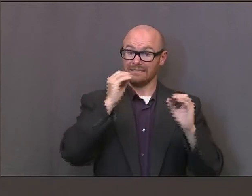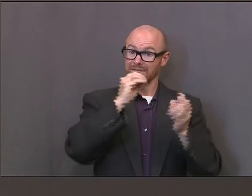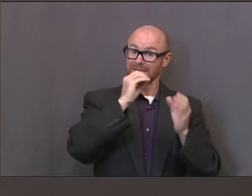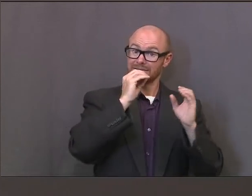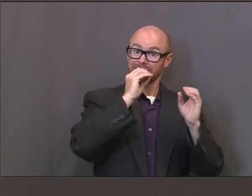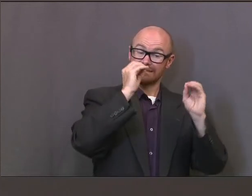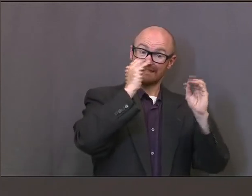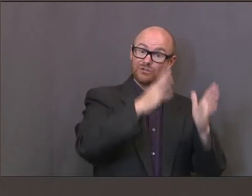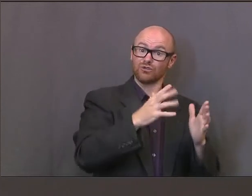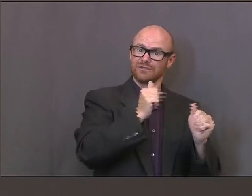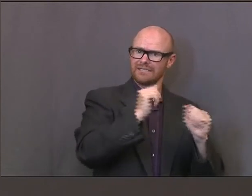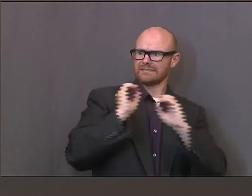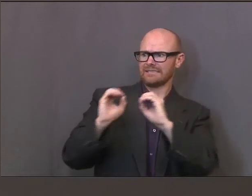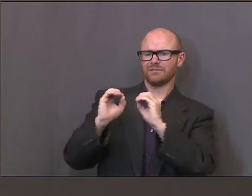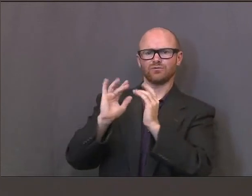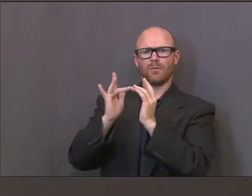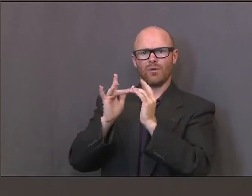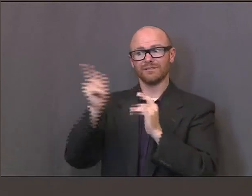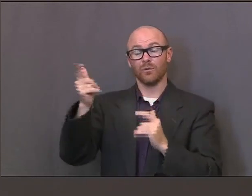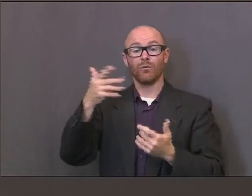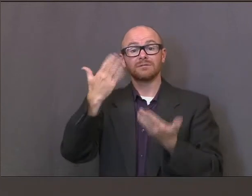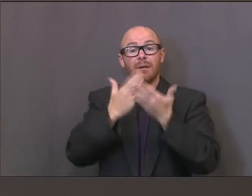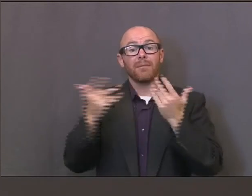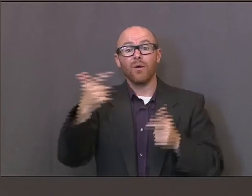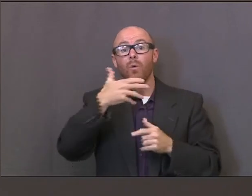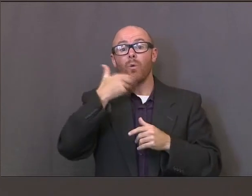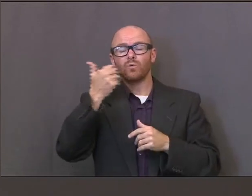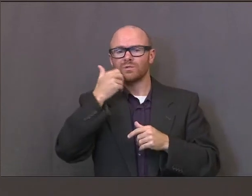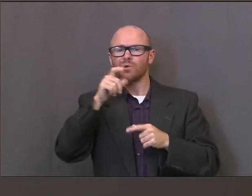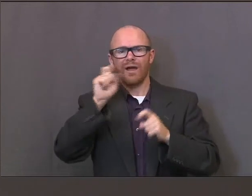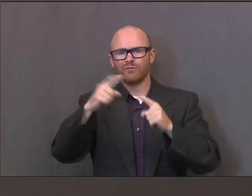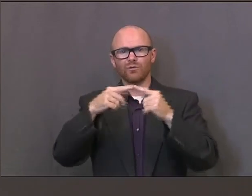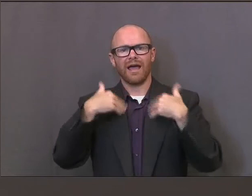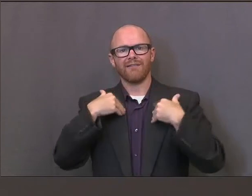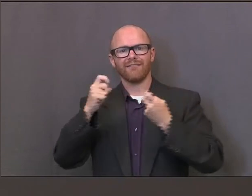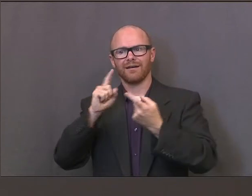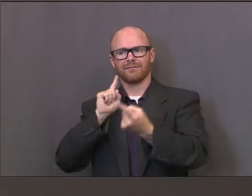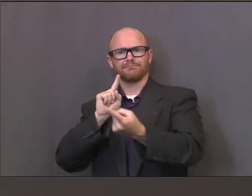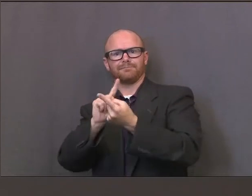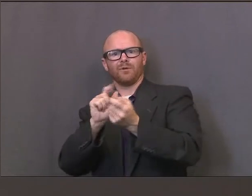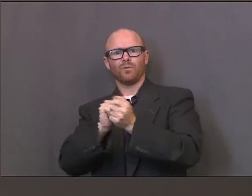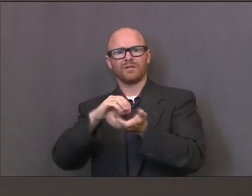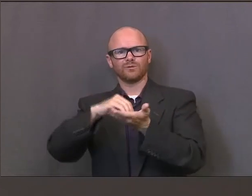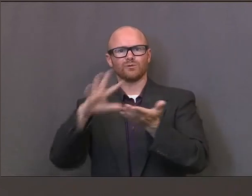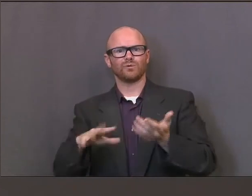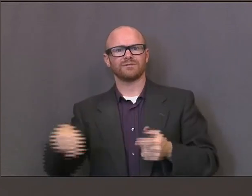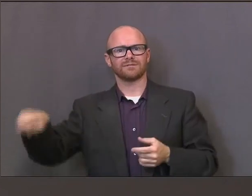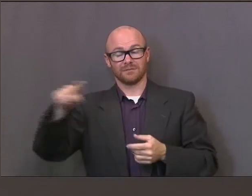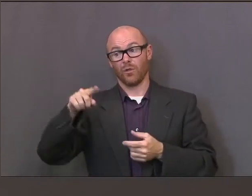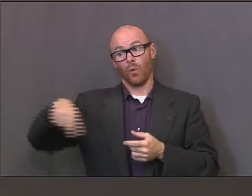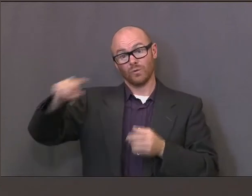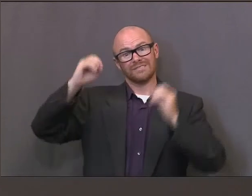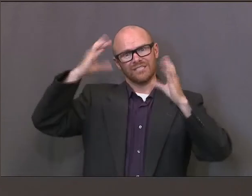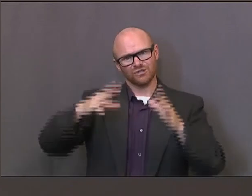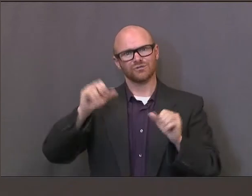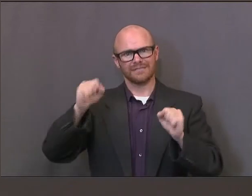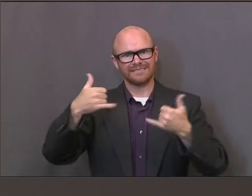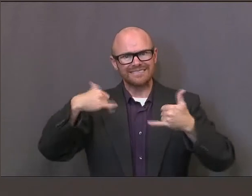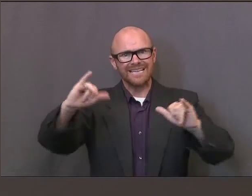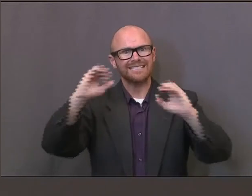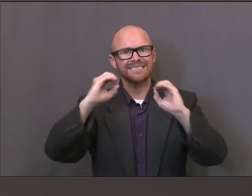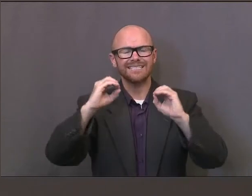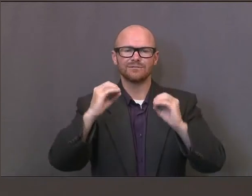have students go online, they've assigned high-risk teachers to teach those students remotely. And they've been able to accommodate those teachers' concerns.